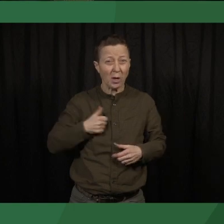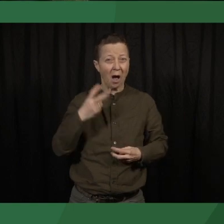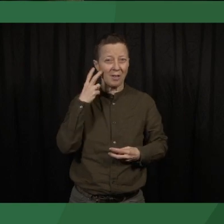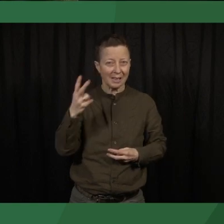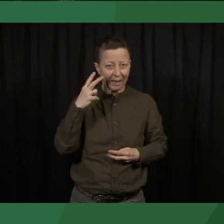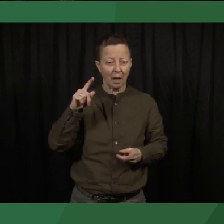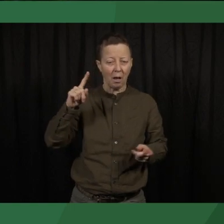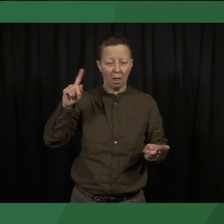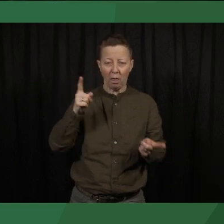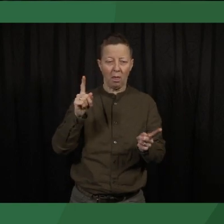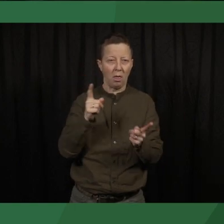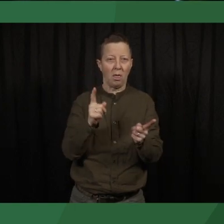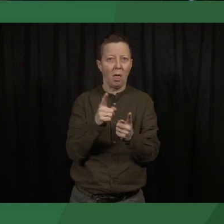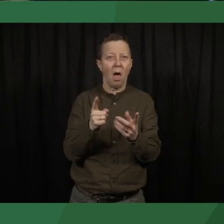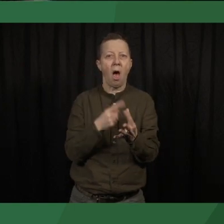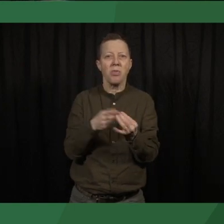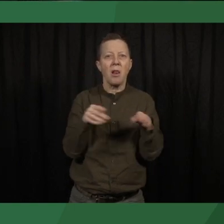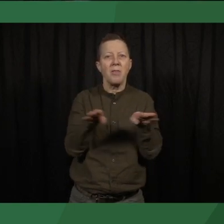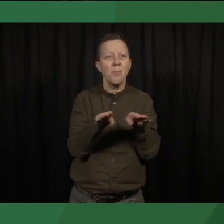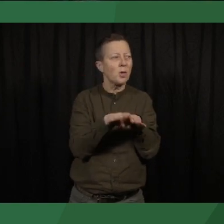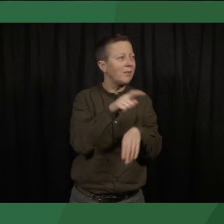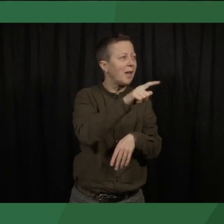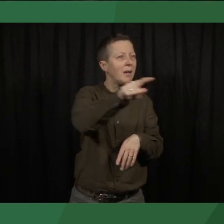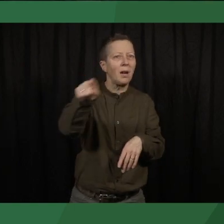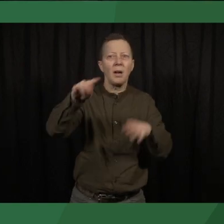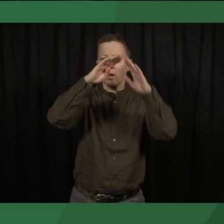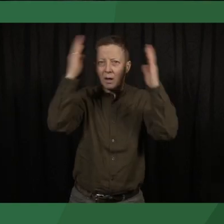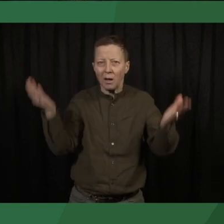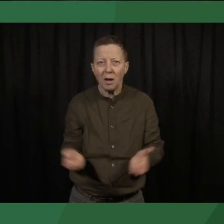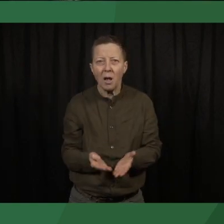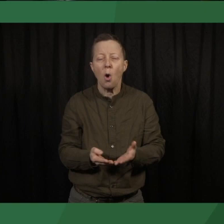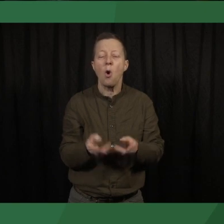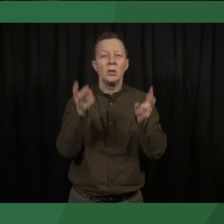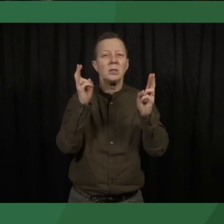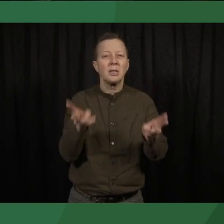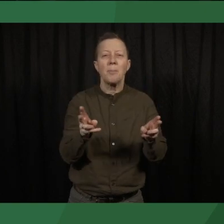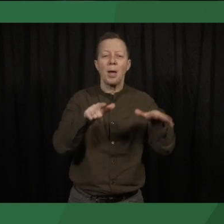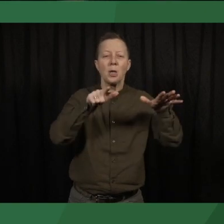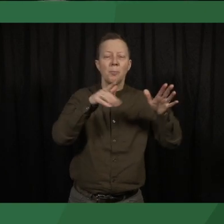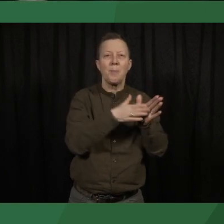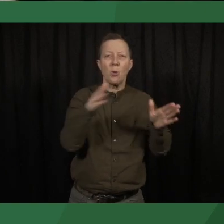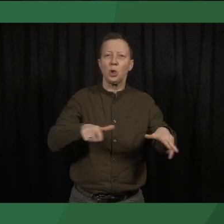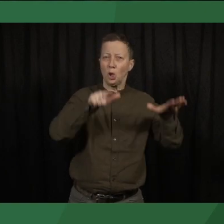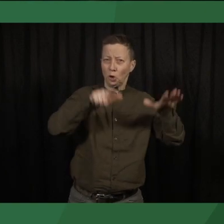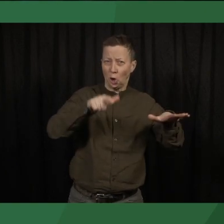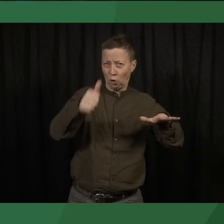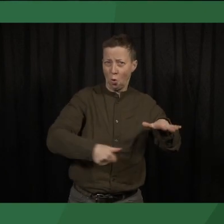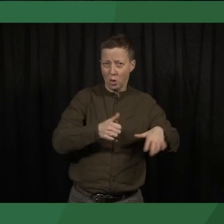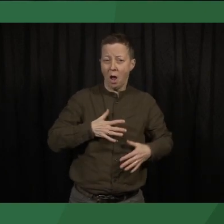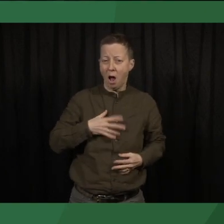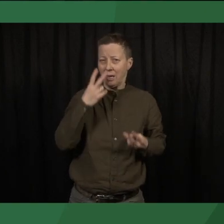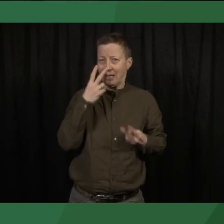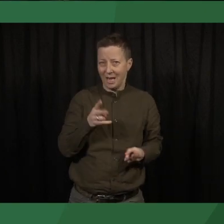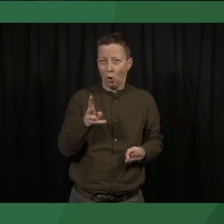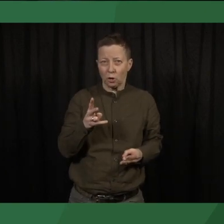declining rates of democracy. And during the same 17 years, we have also seen